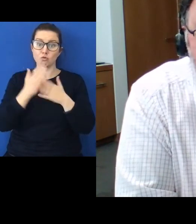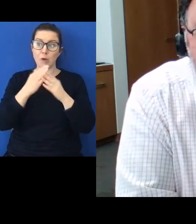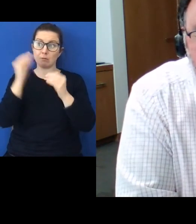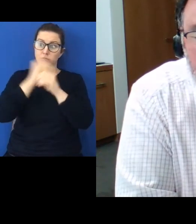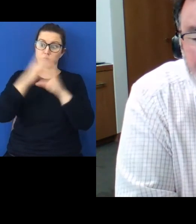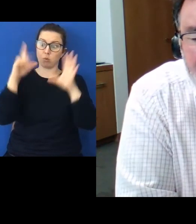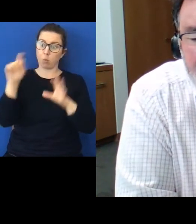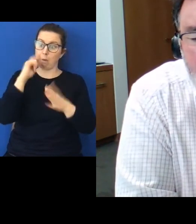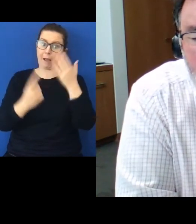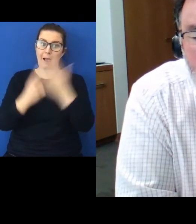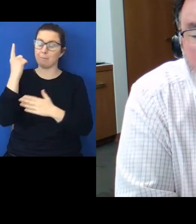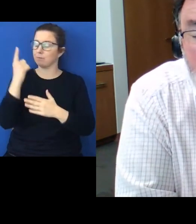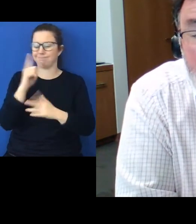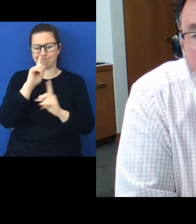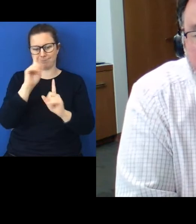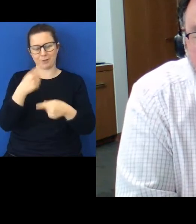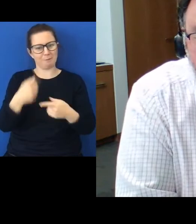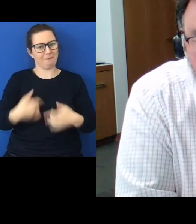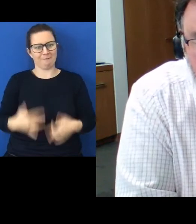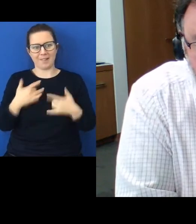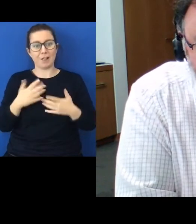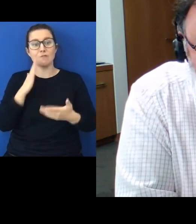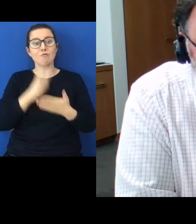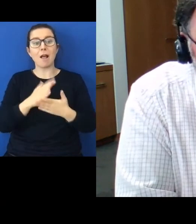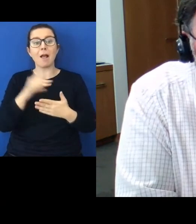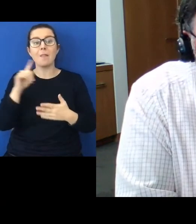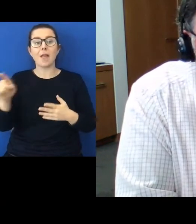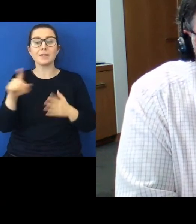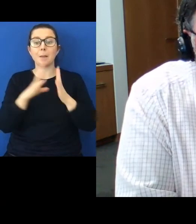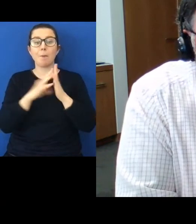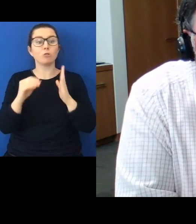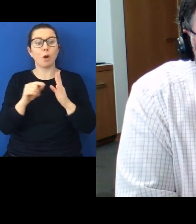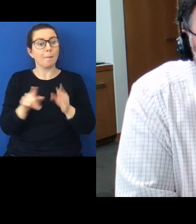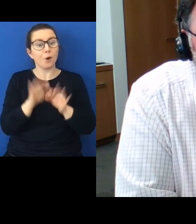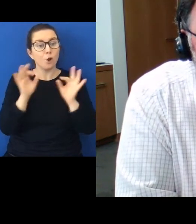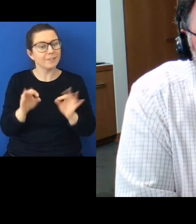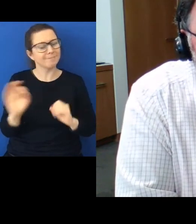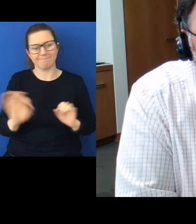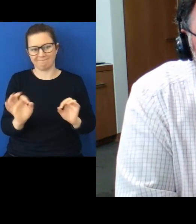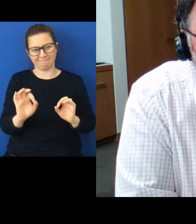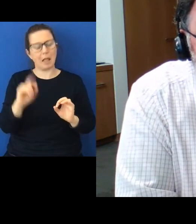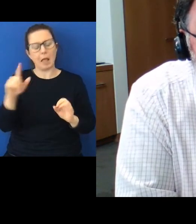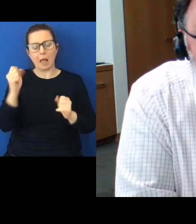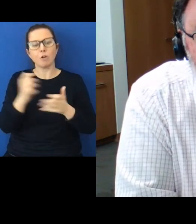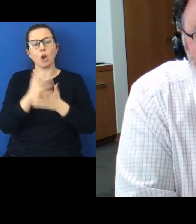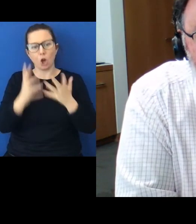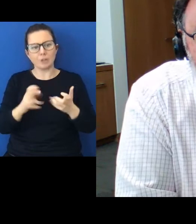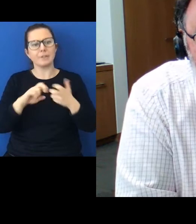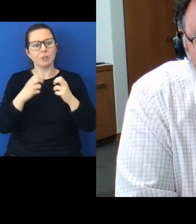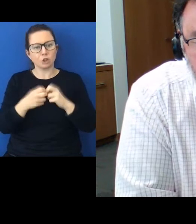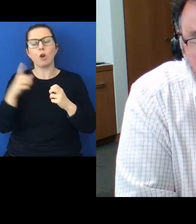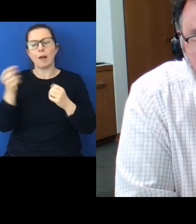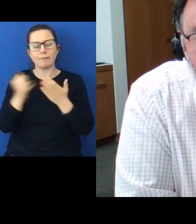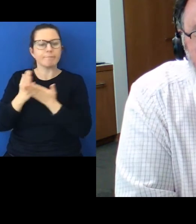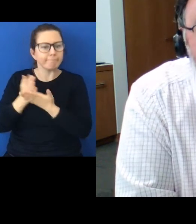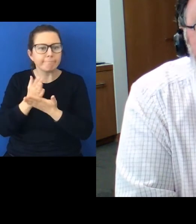unimaginable and that's not to say that the model is perfect. There are lots of issues that are being worked through